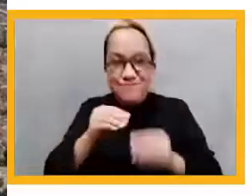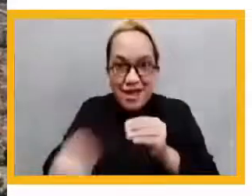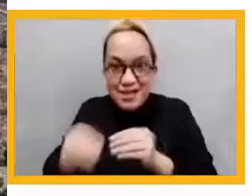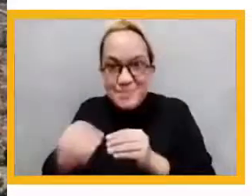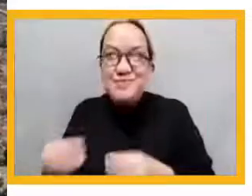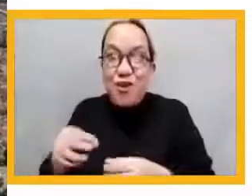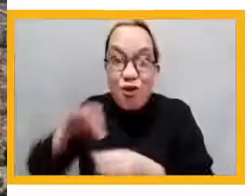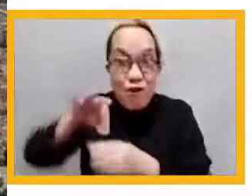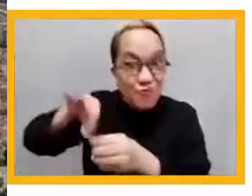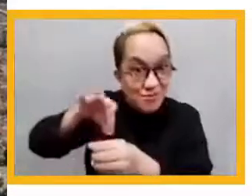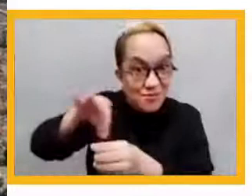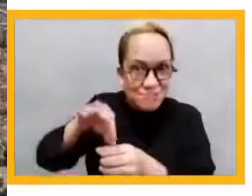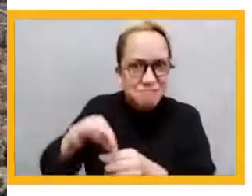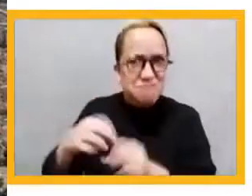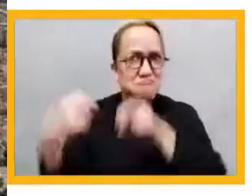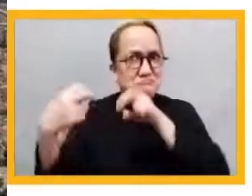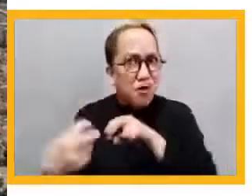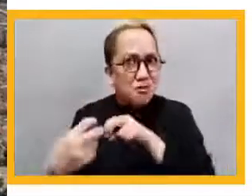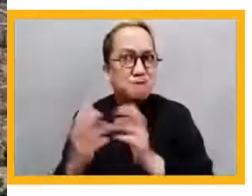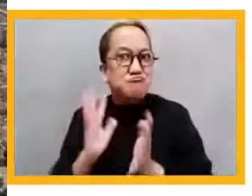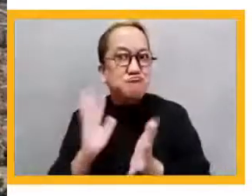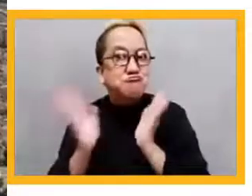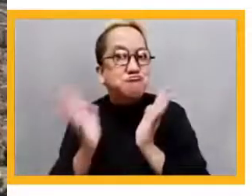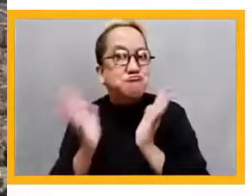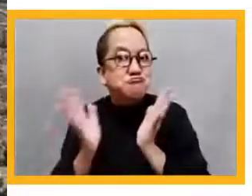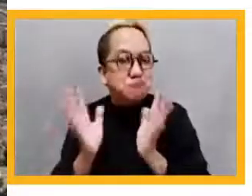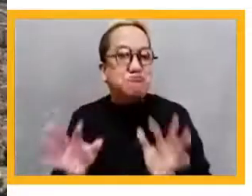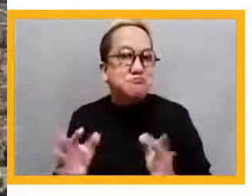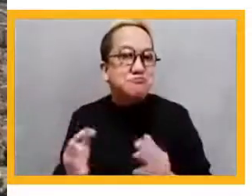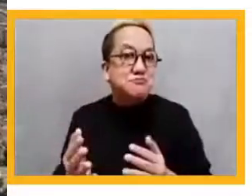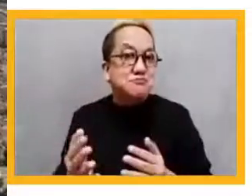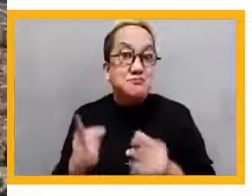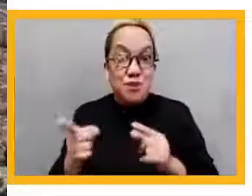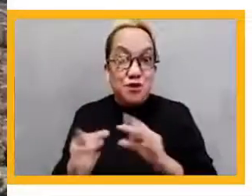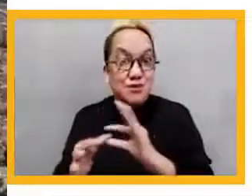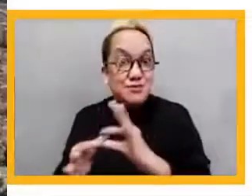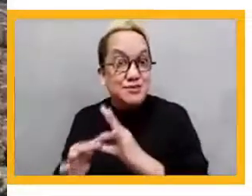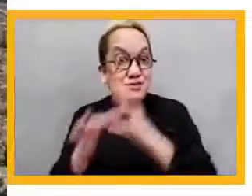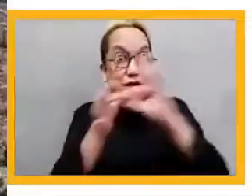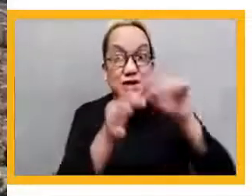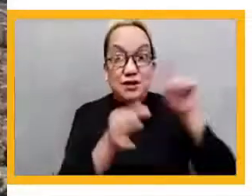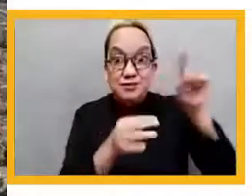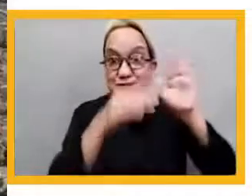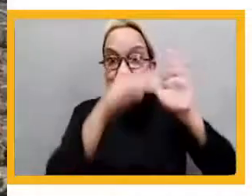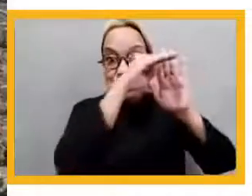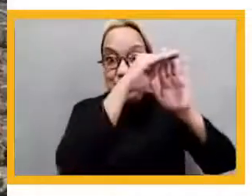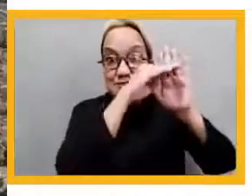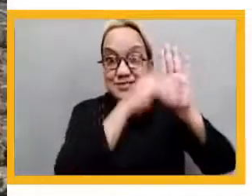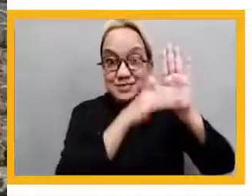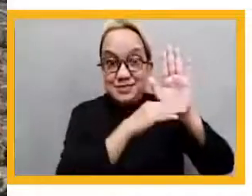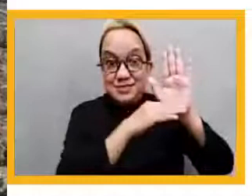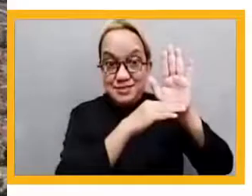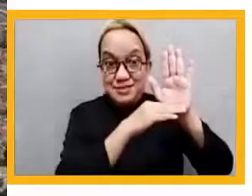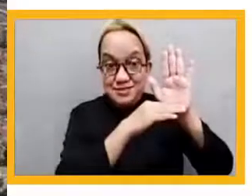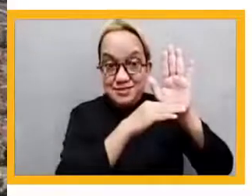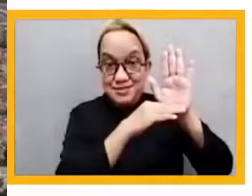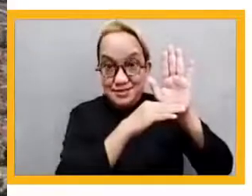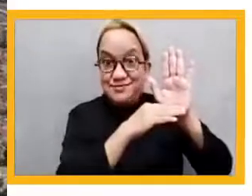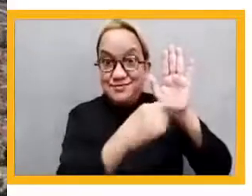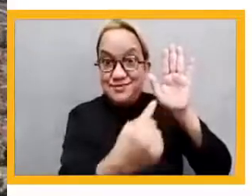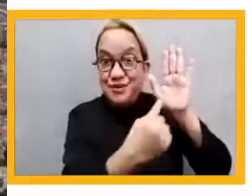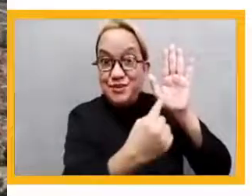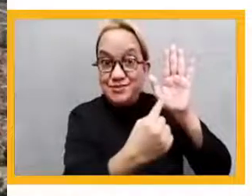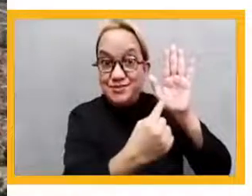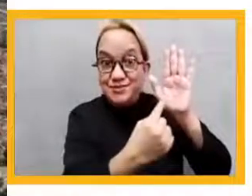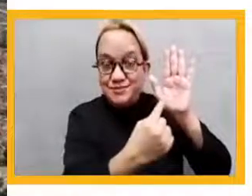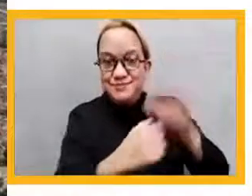policy. But then we had to create an NGO, our small NGO, Fundación Escuela Nueva. Let's return to the people.